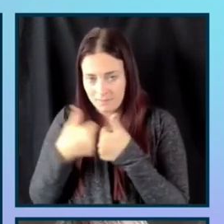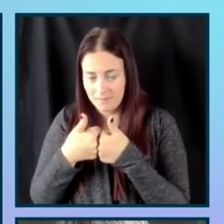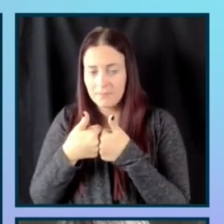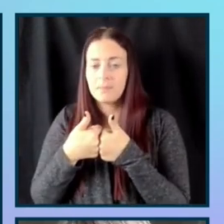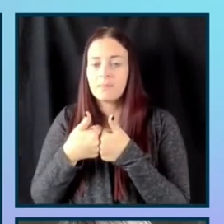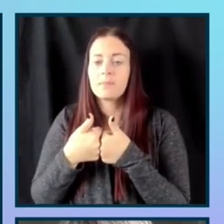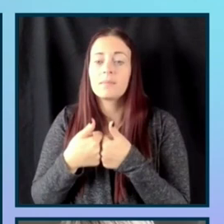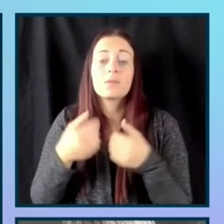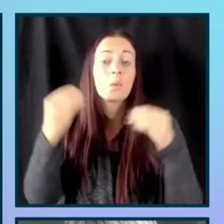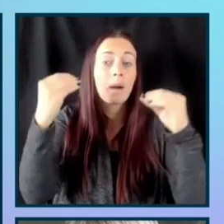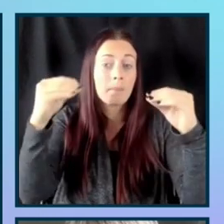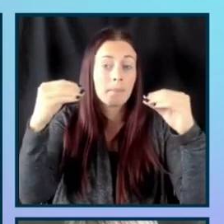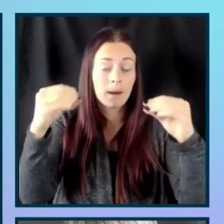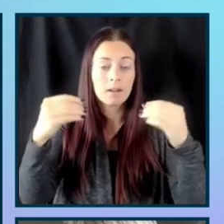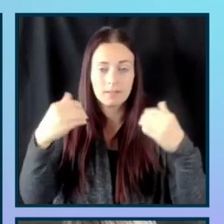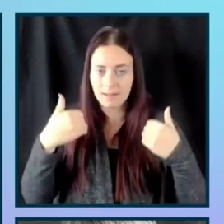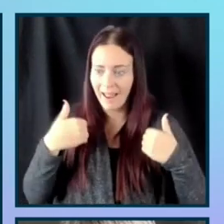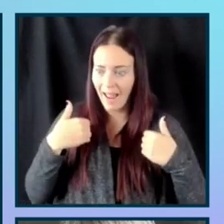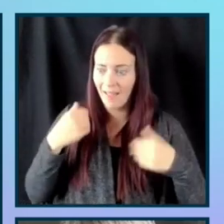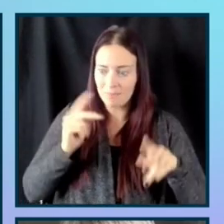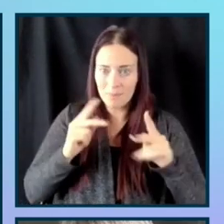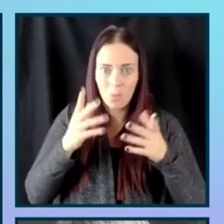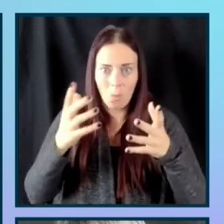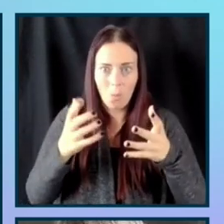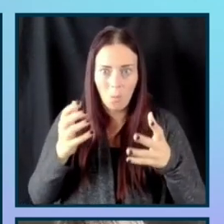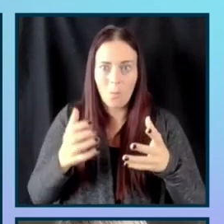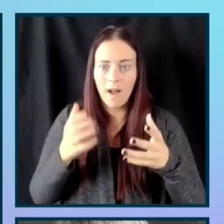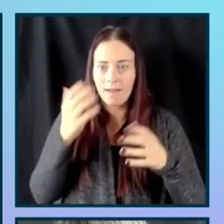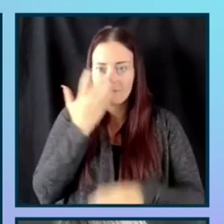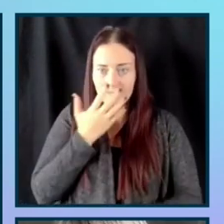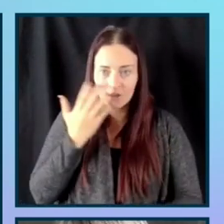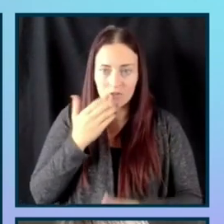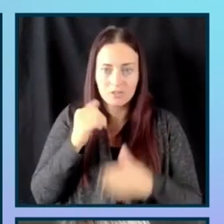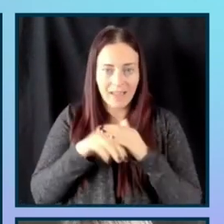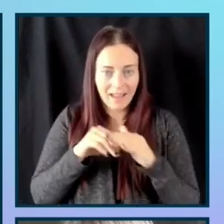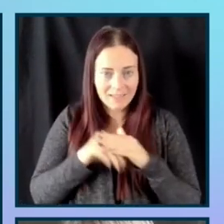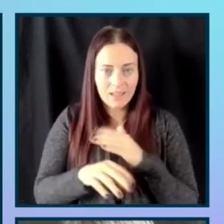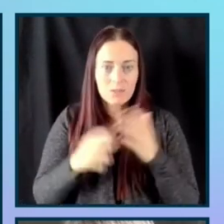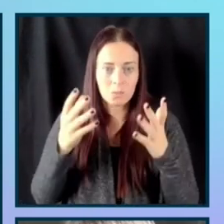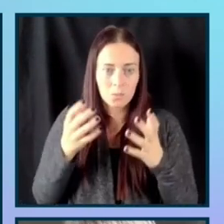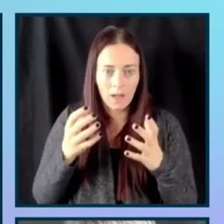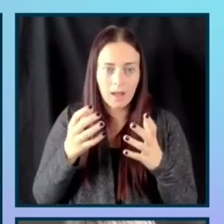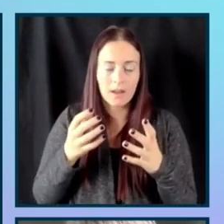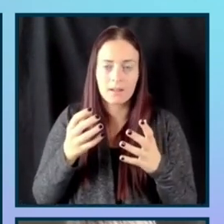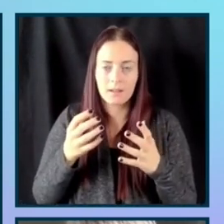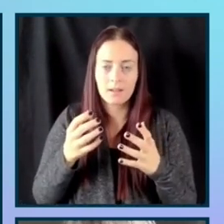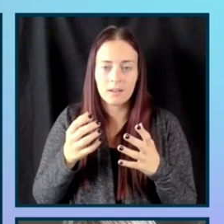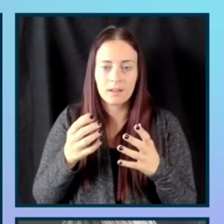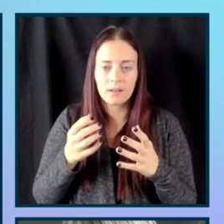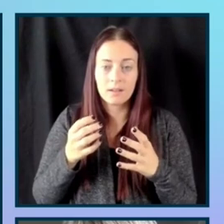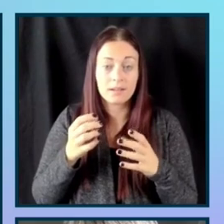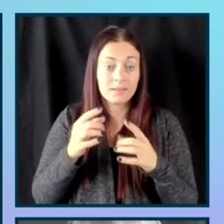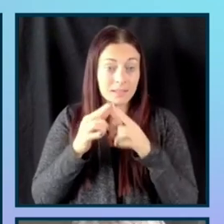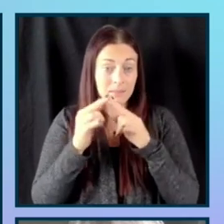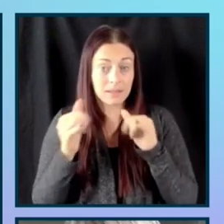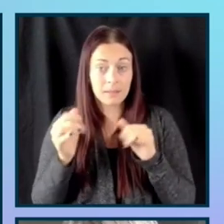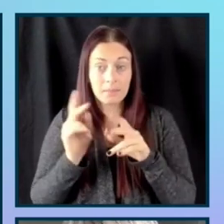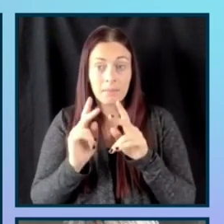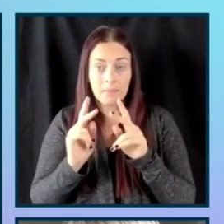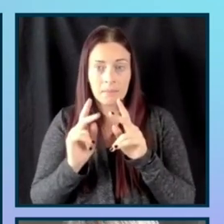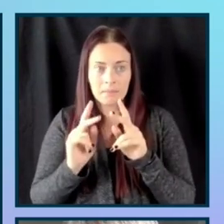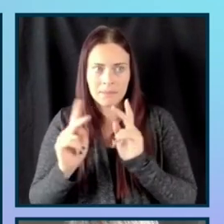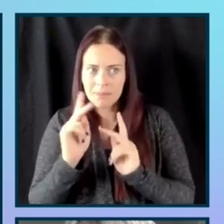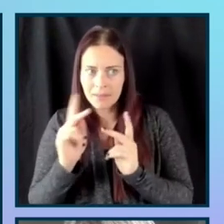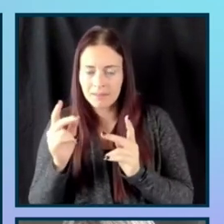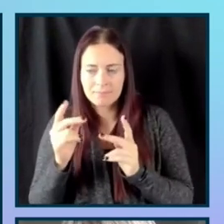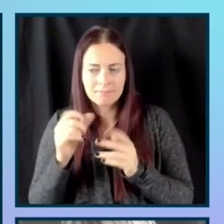accessibility features, but there's also like desire and appetite, um, for folks that may not have